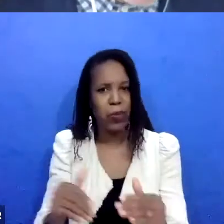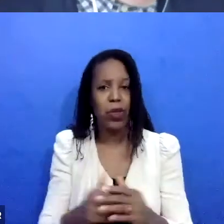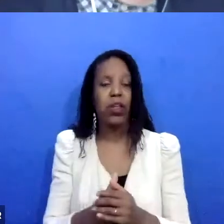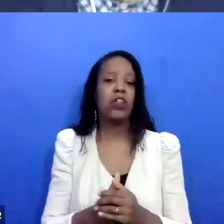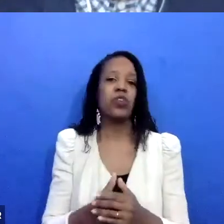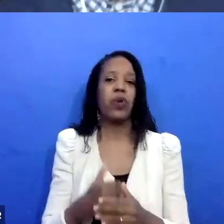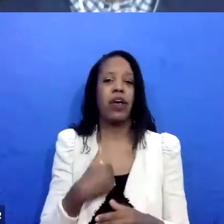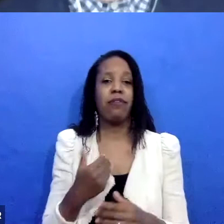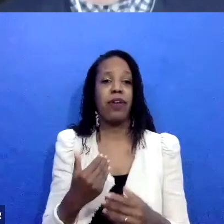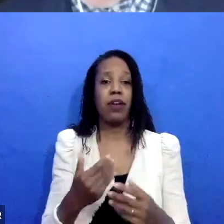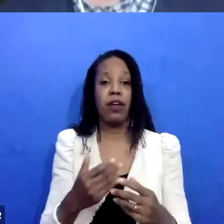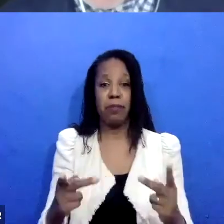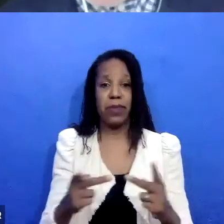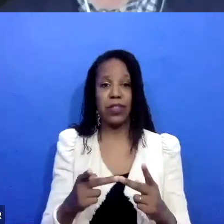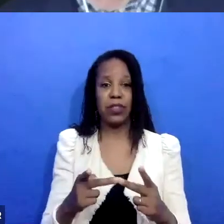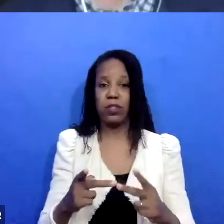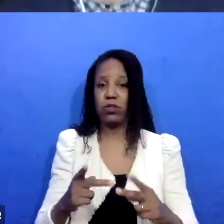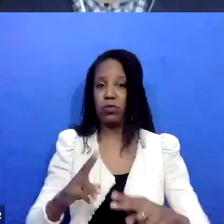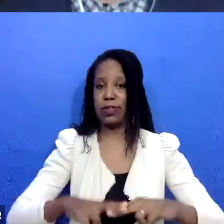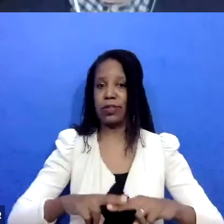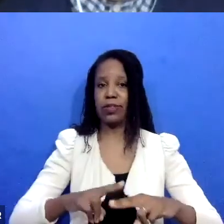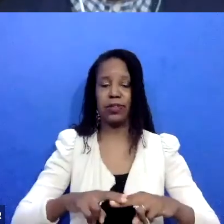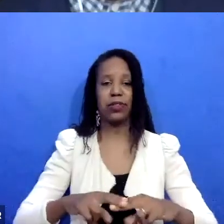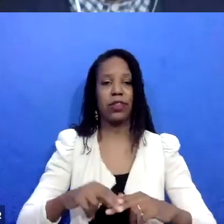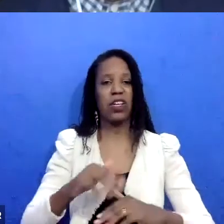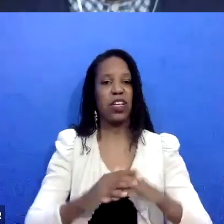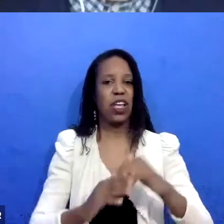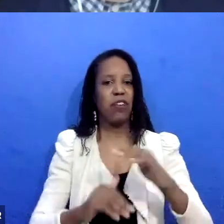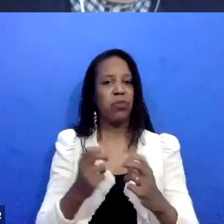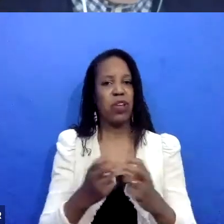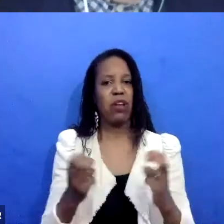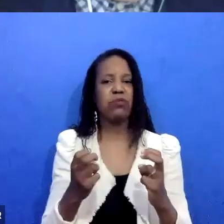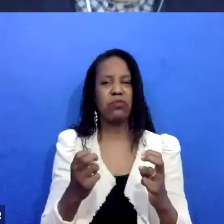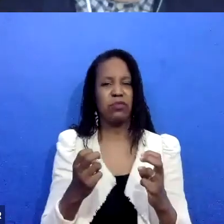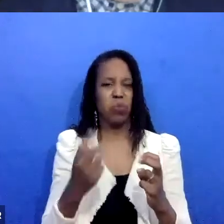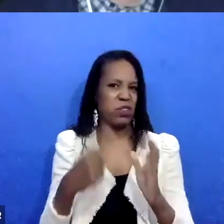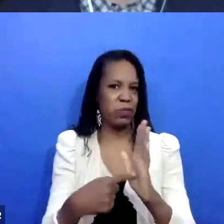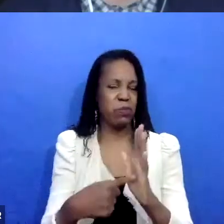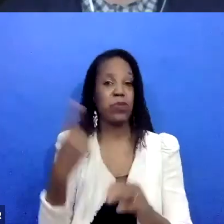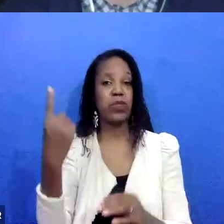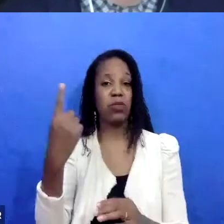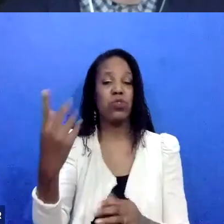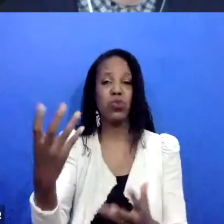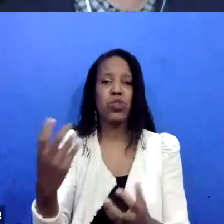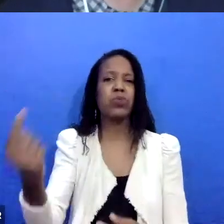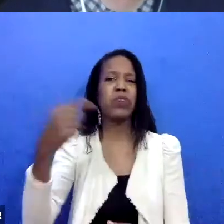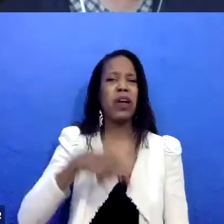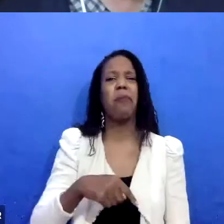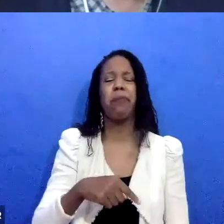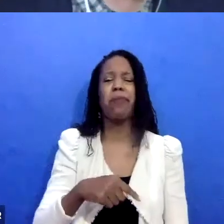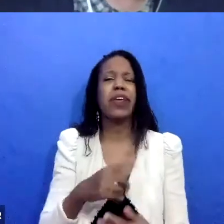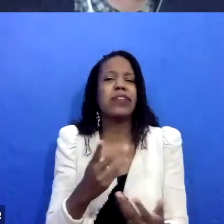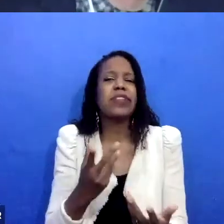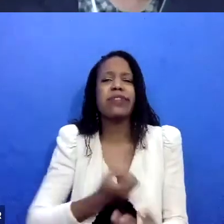place, close to her apartment, and she needed, she just wanted to come talk to somebody. Um, there have also been, um,